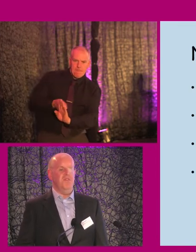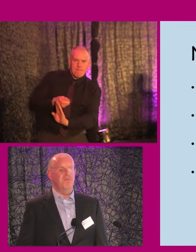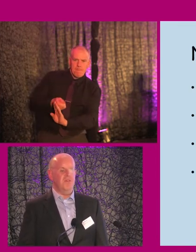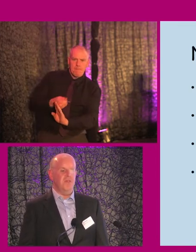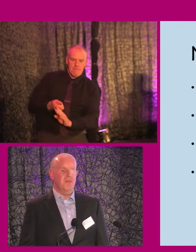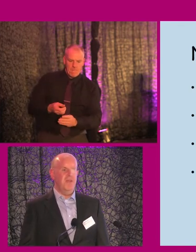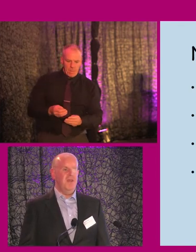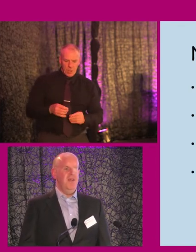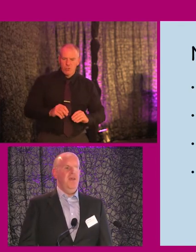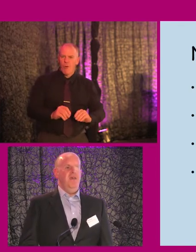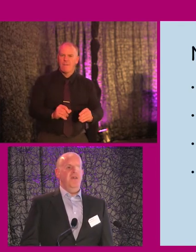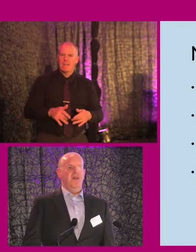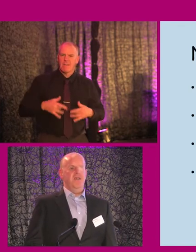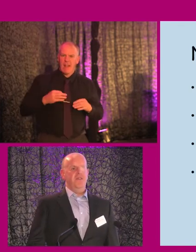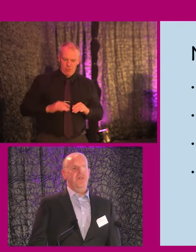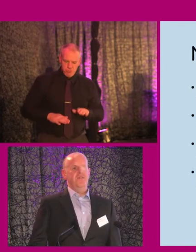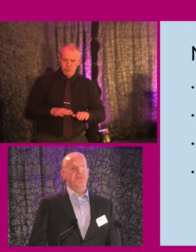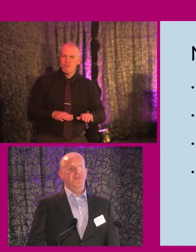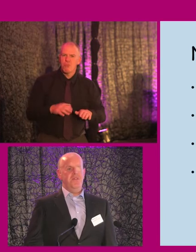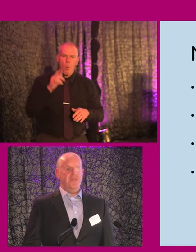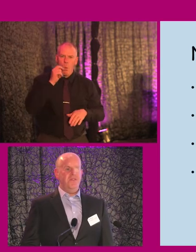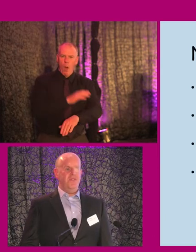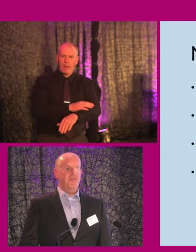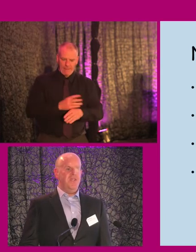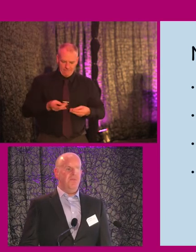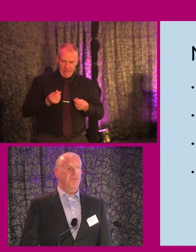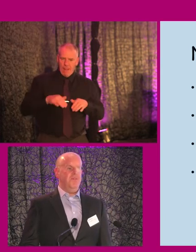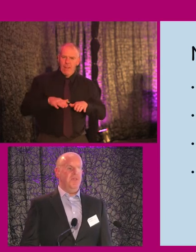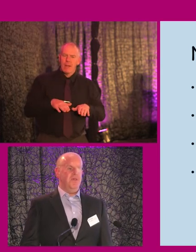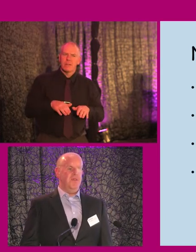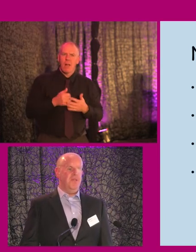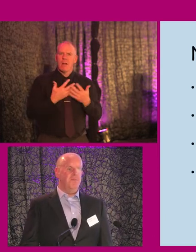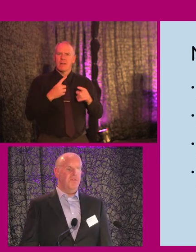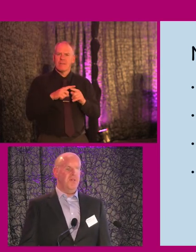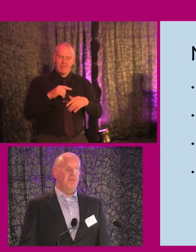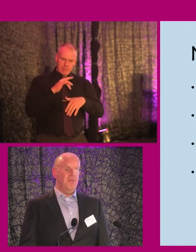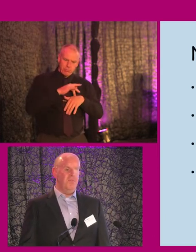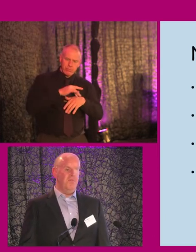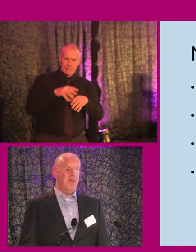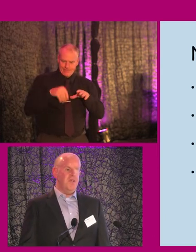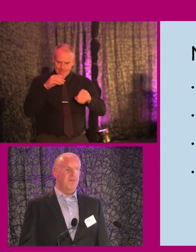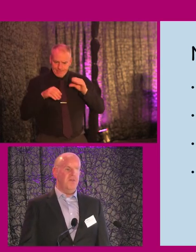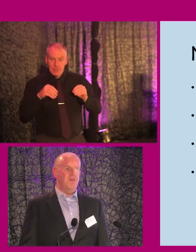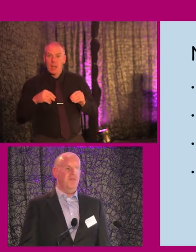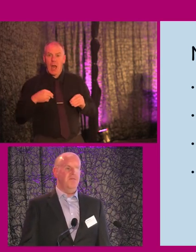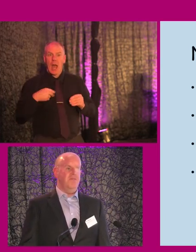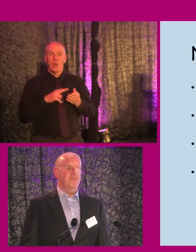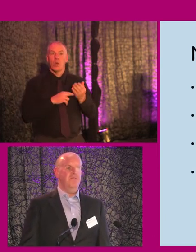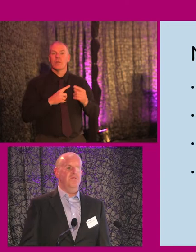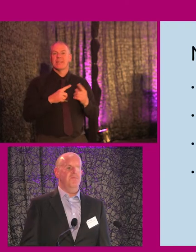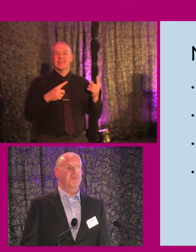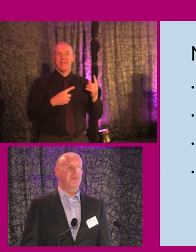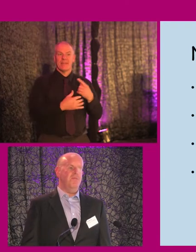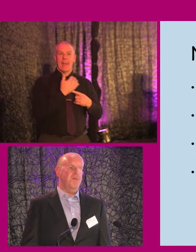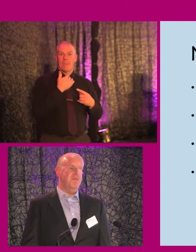of the surface I'm walking on? So it's, as I said, it's a range of inputs. think I think the inputs I probably use are probably different to the